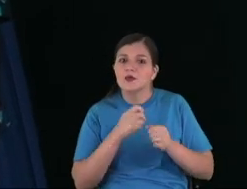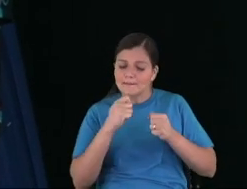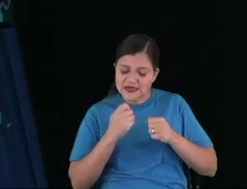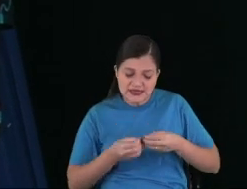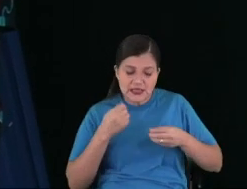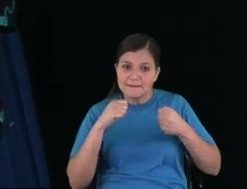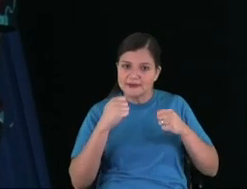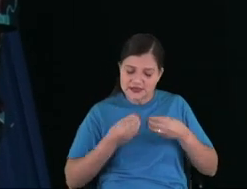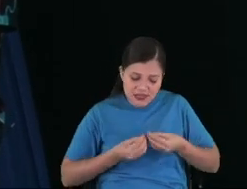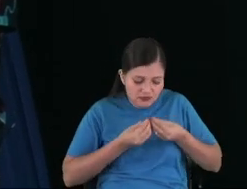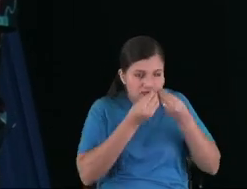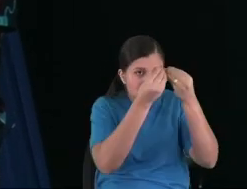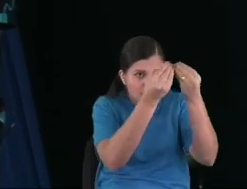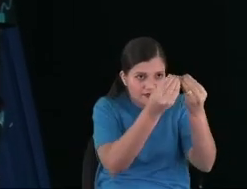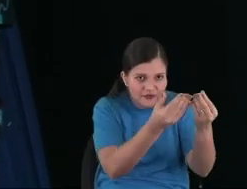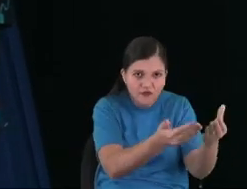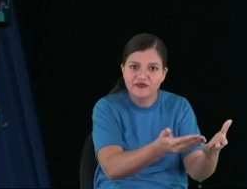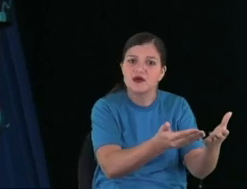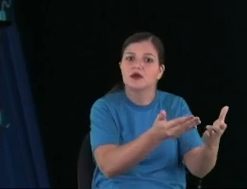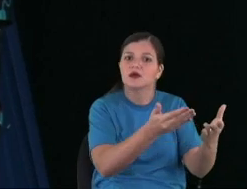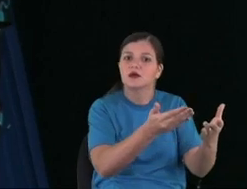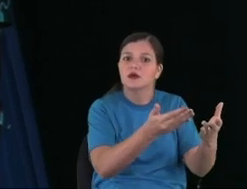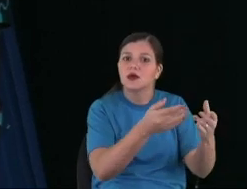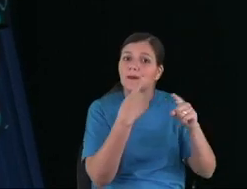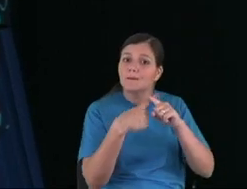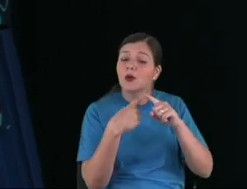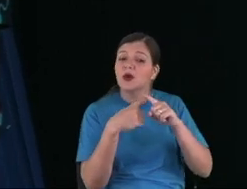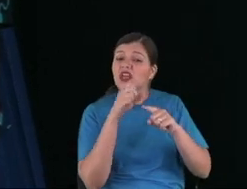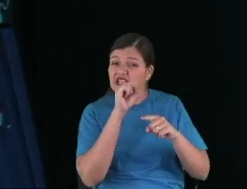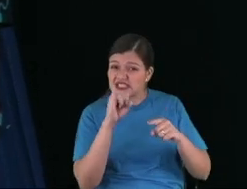you give them back. This is a steal.